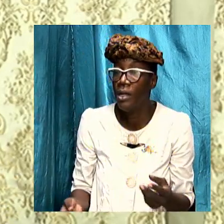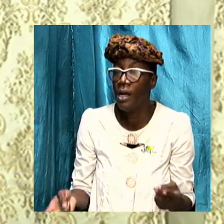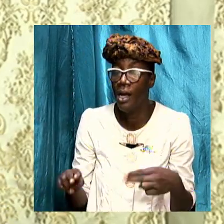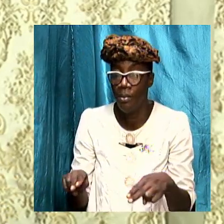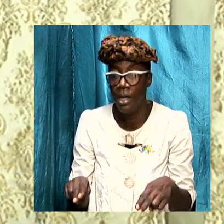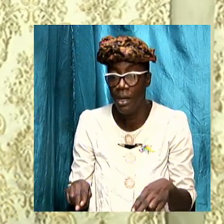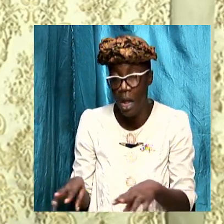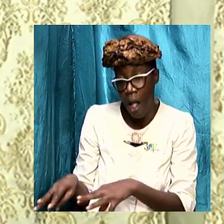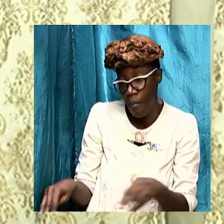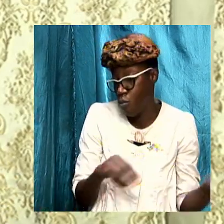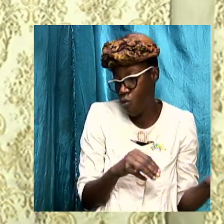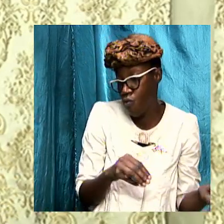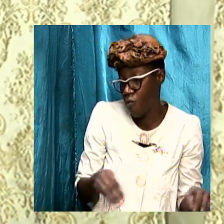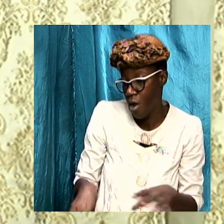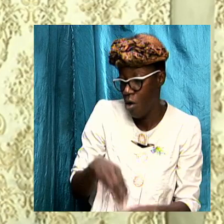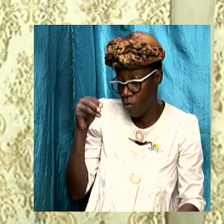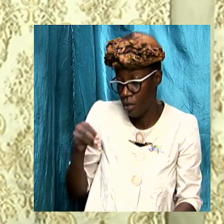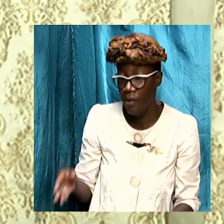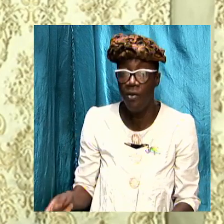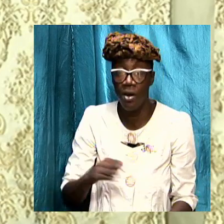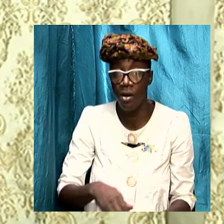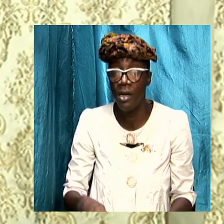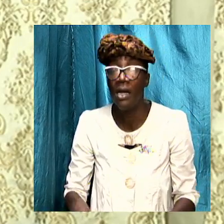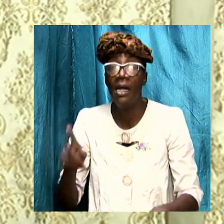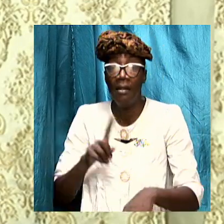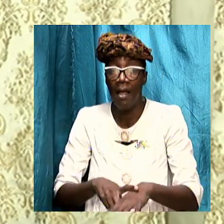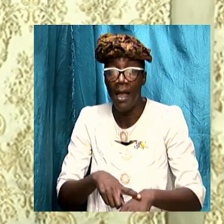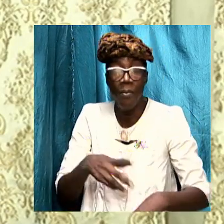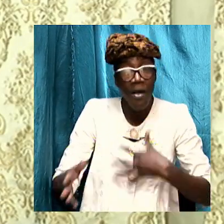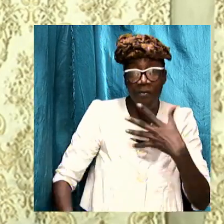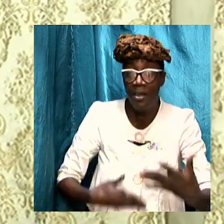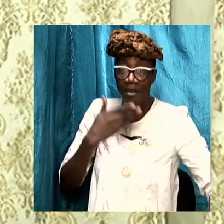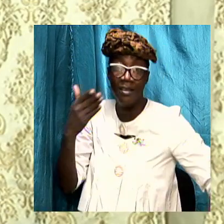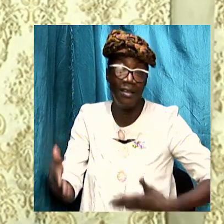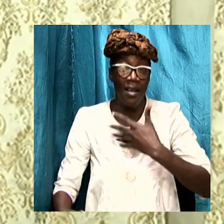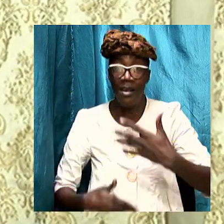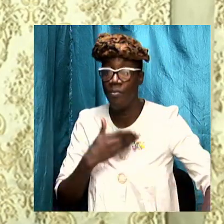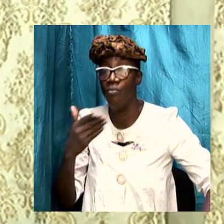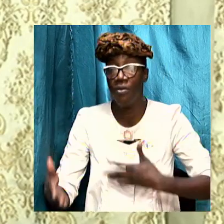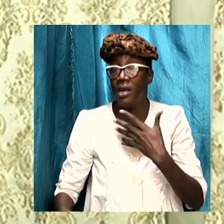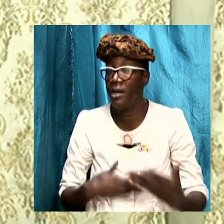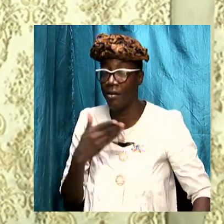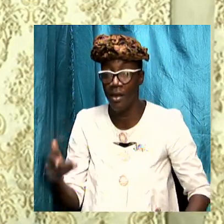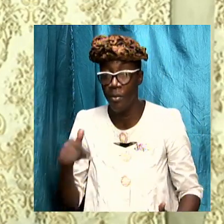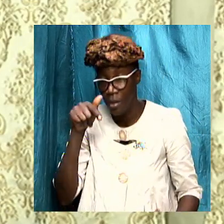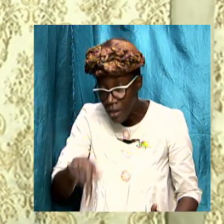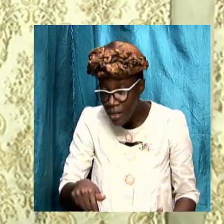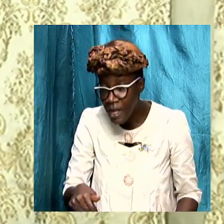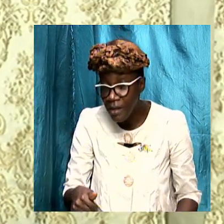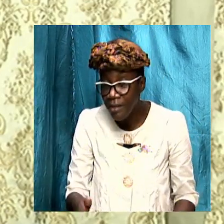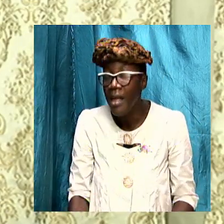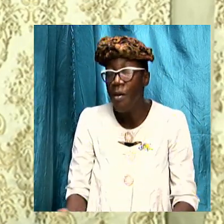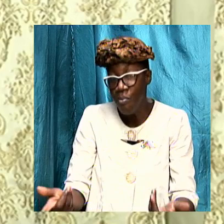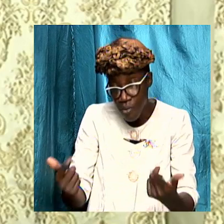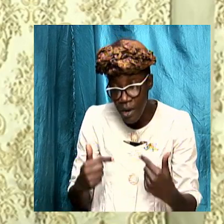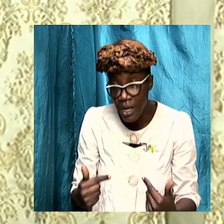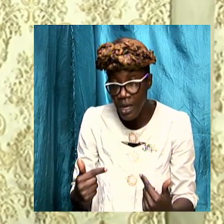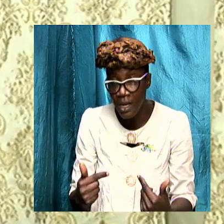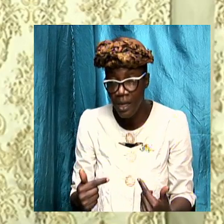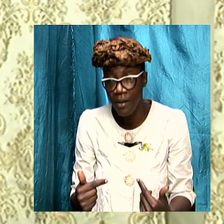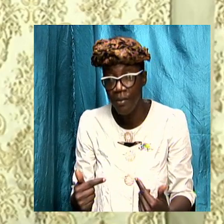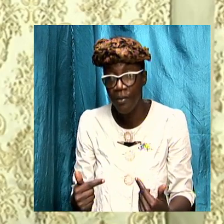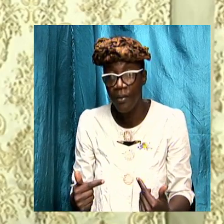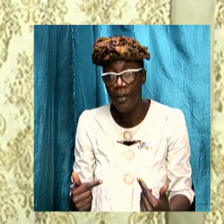come out of our corners this is a time for celebration because if this is ushering in as many believe